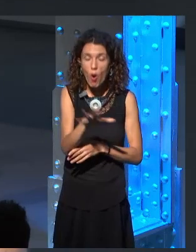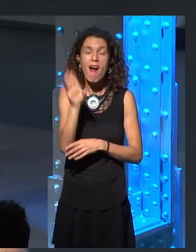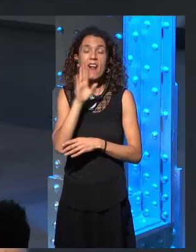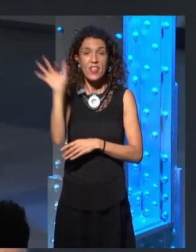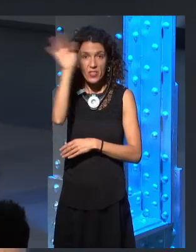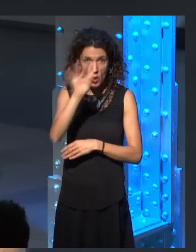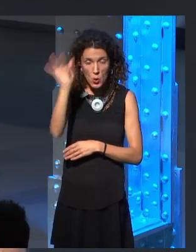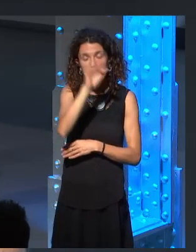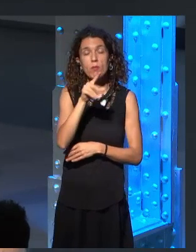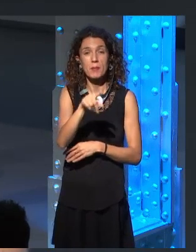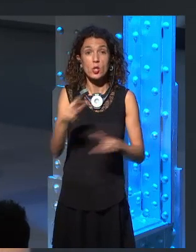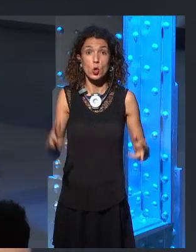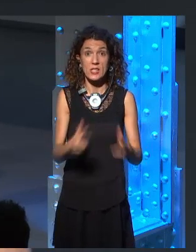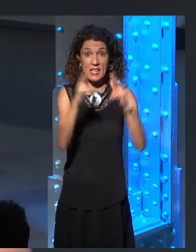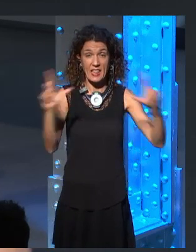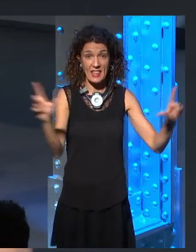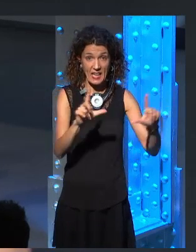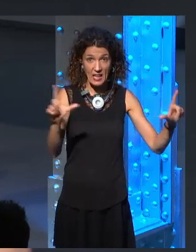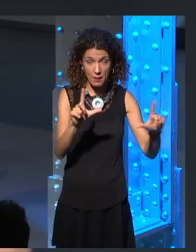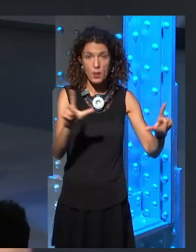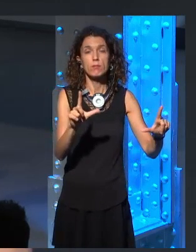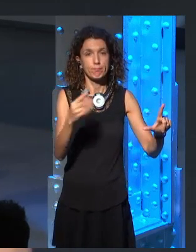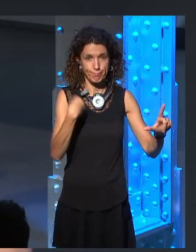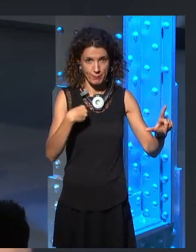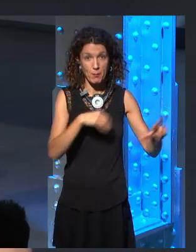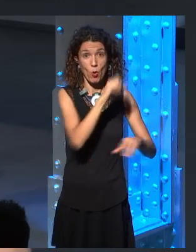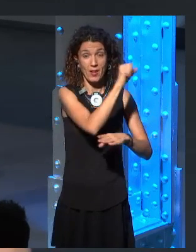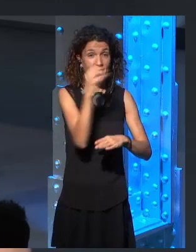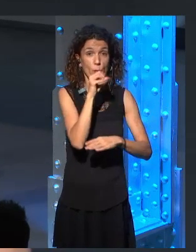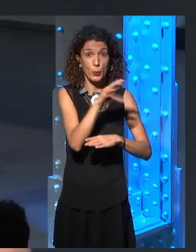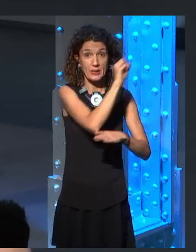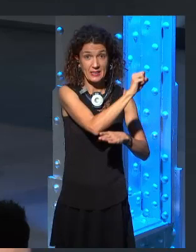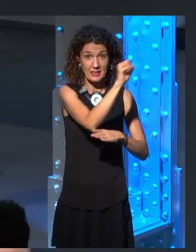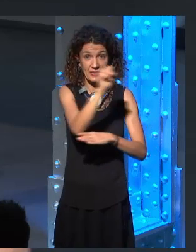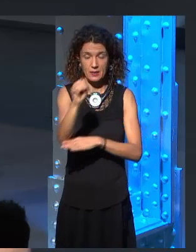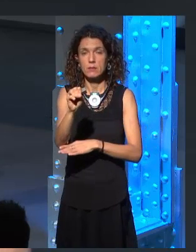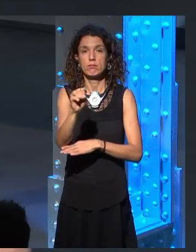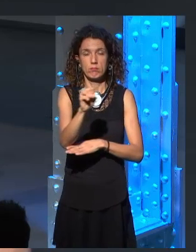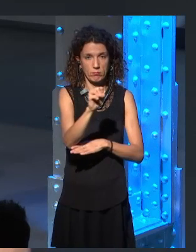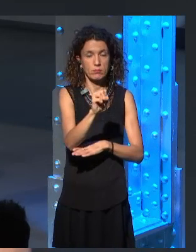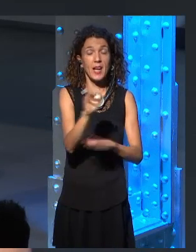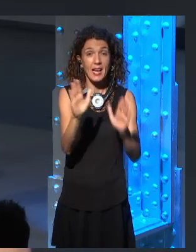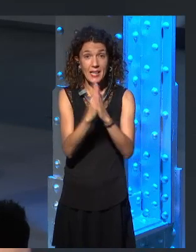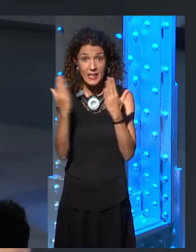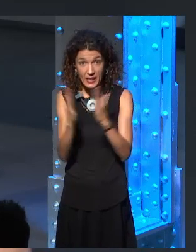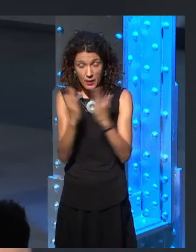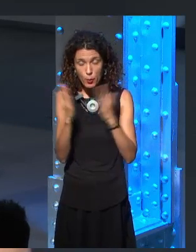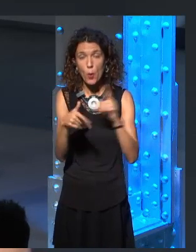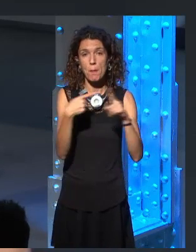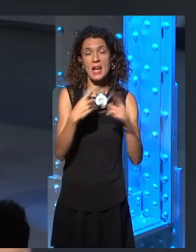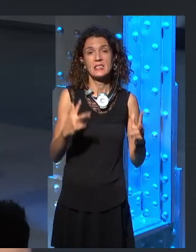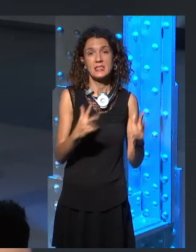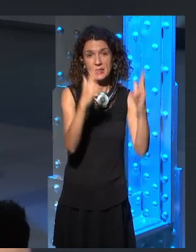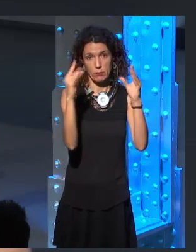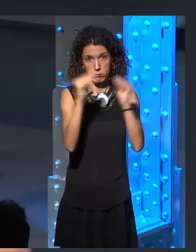the TV show, uh, as in the books. So, if Bran indeed is one of the, uh, three heads of the dragon